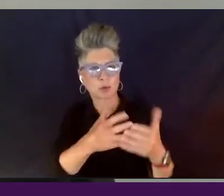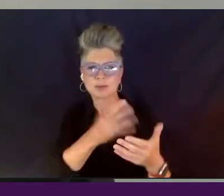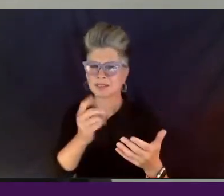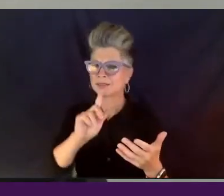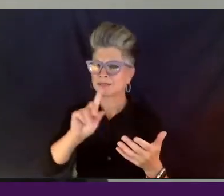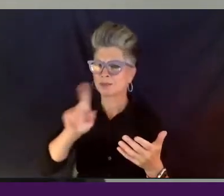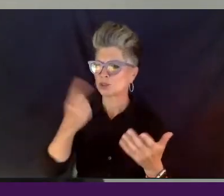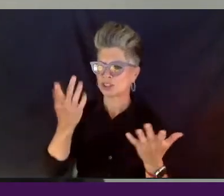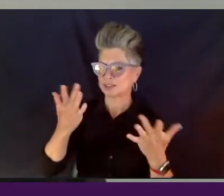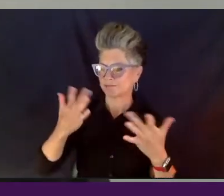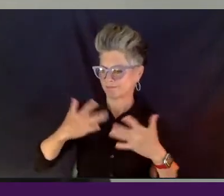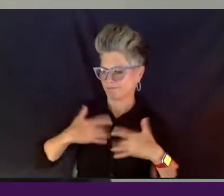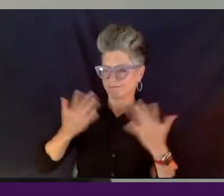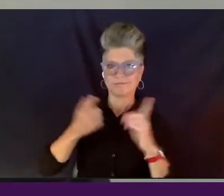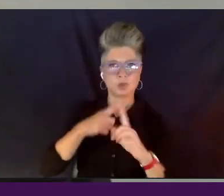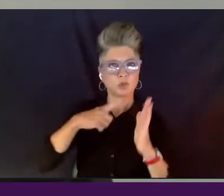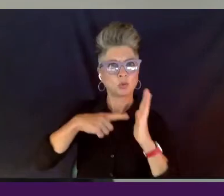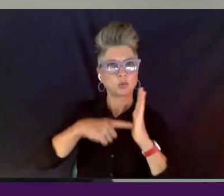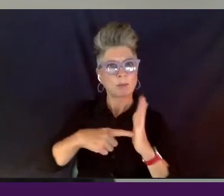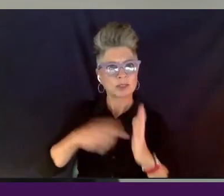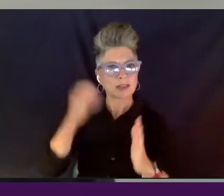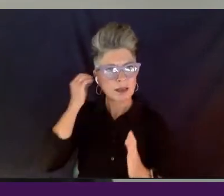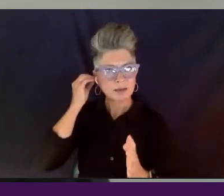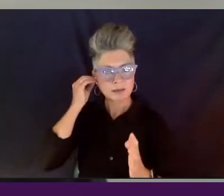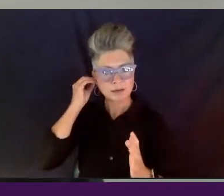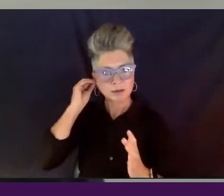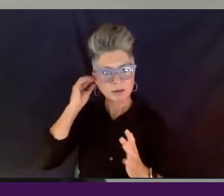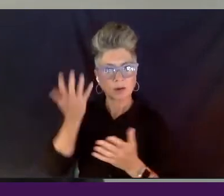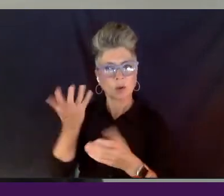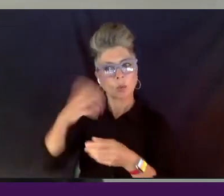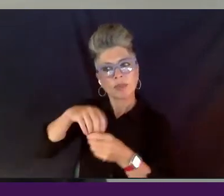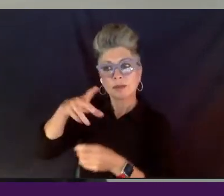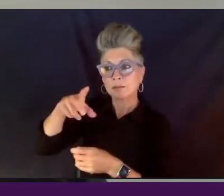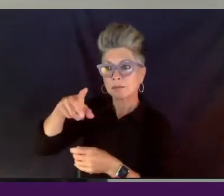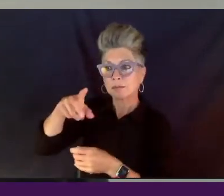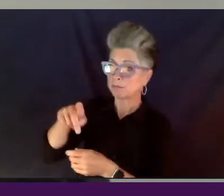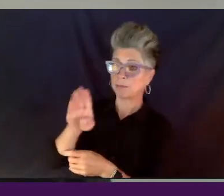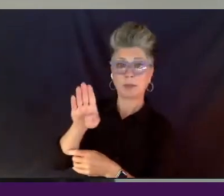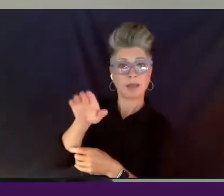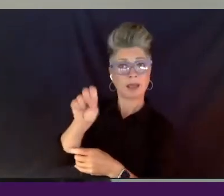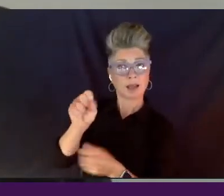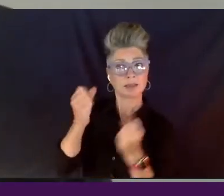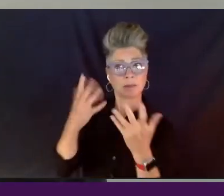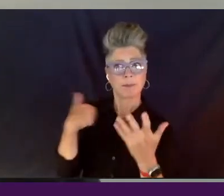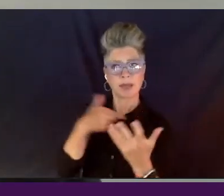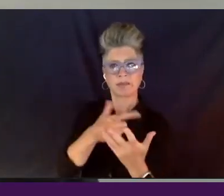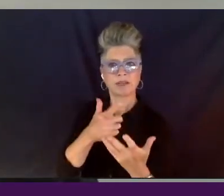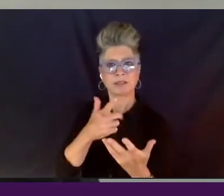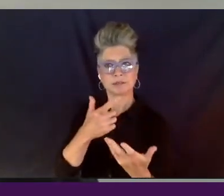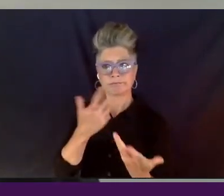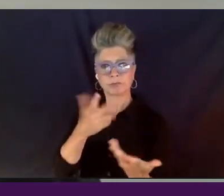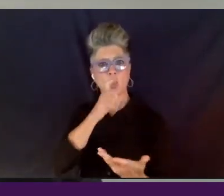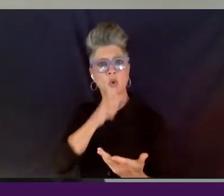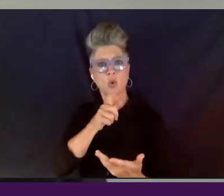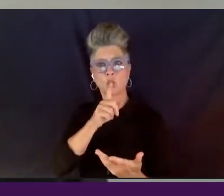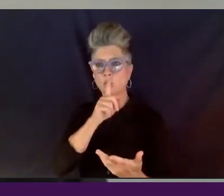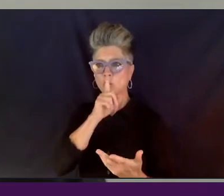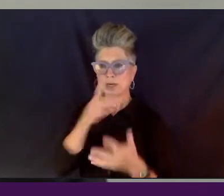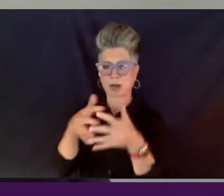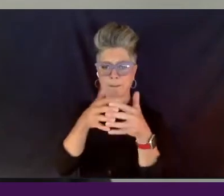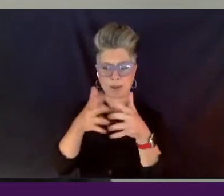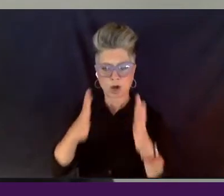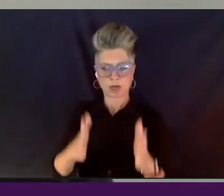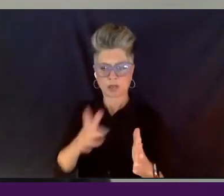represent. You know, I think within the PBS world, the question for many of us is, who are we as Americans? And I think the